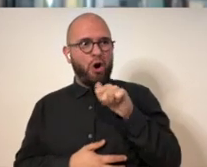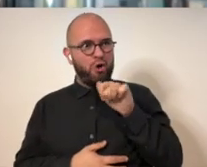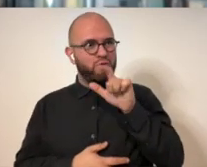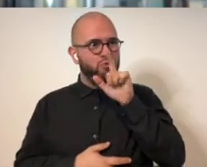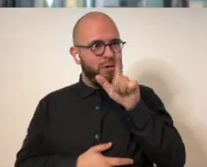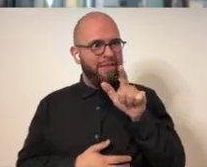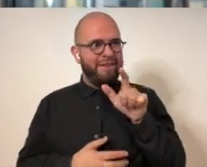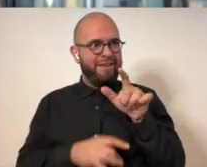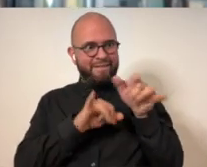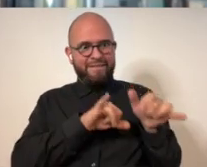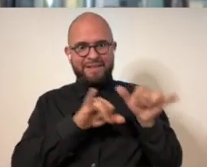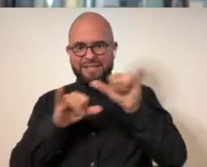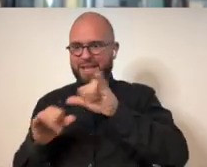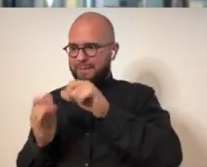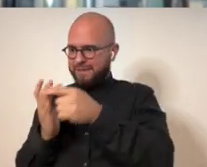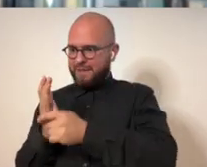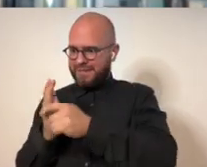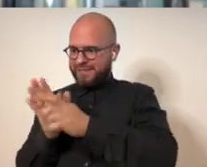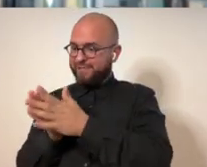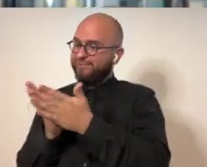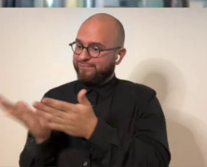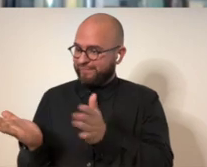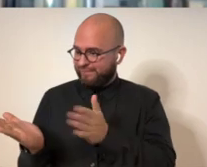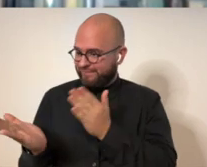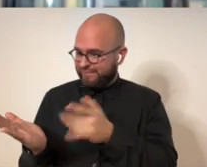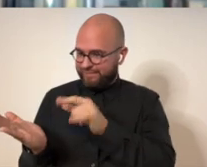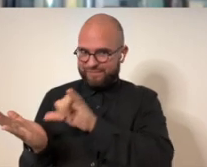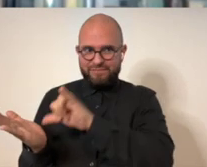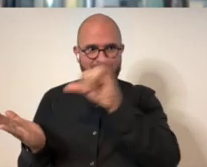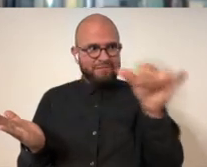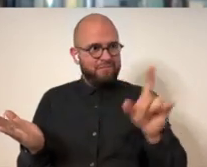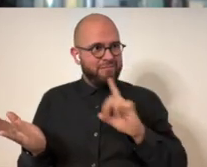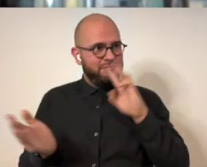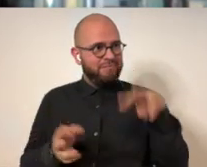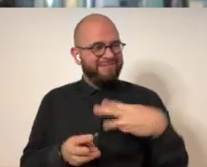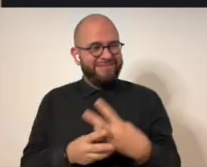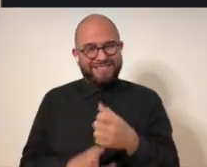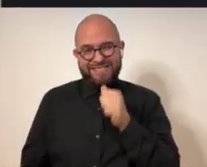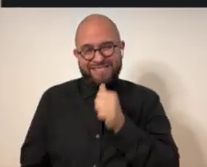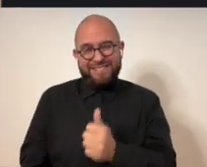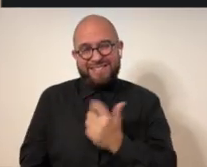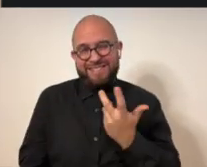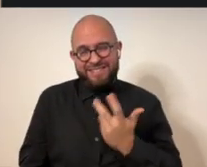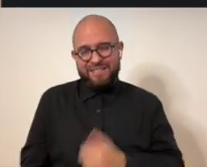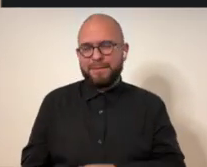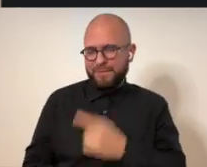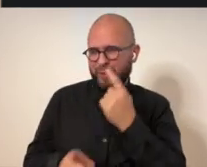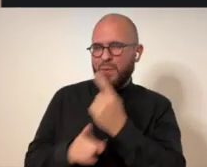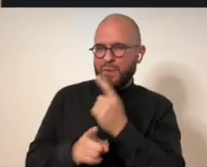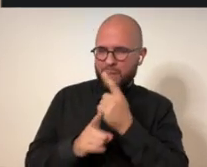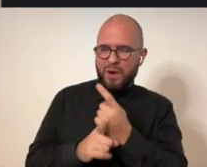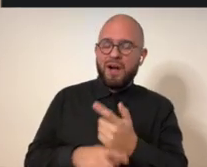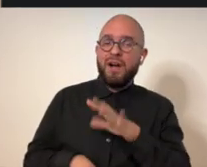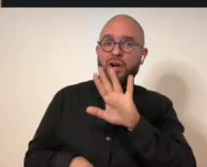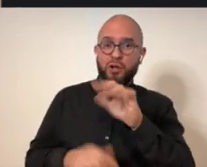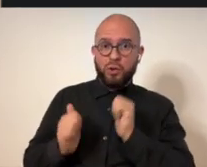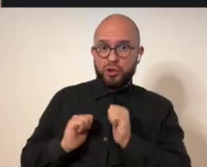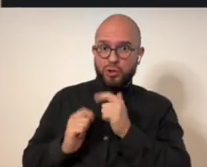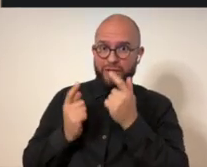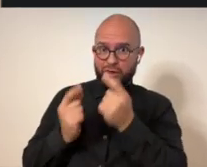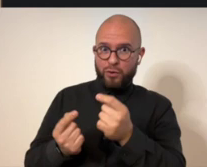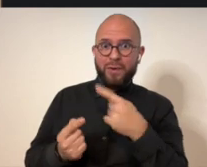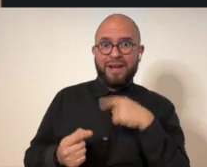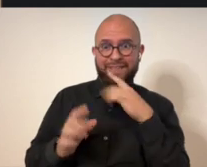and many of them aren't really the things that you see in magazines. Right, right. Which is